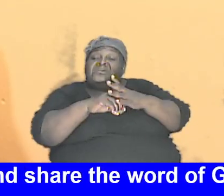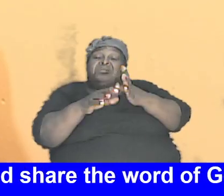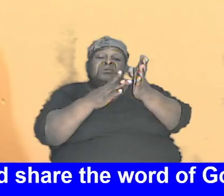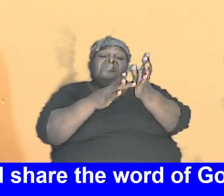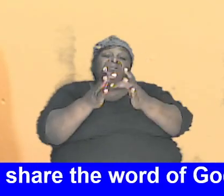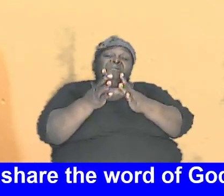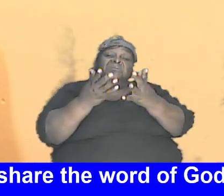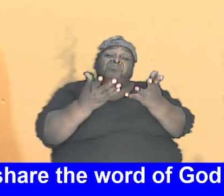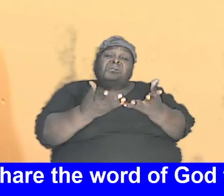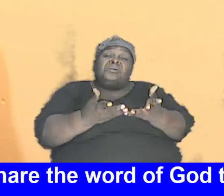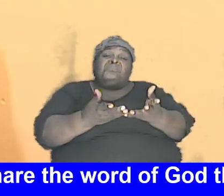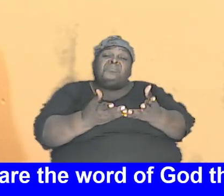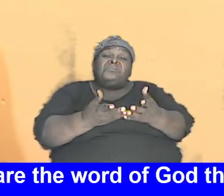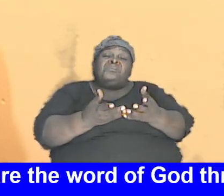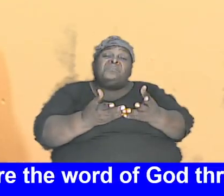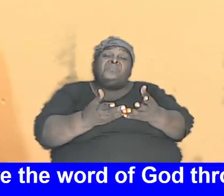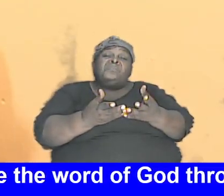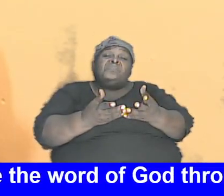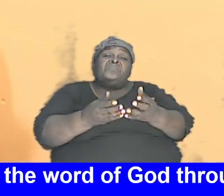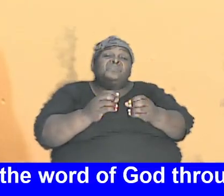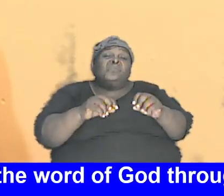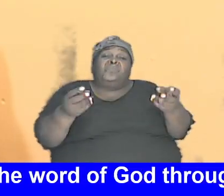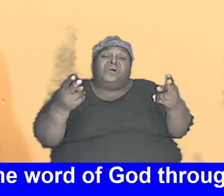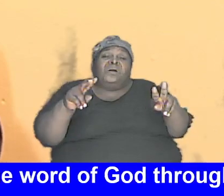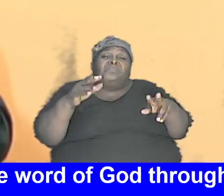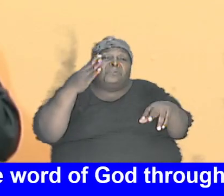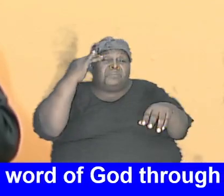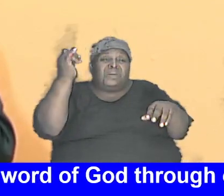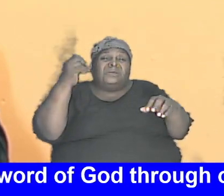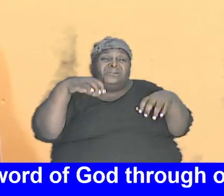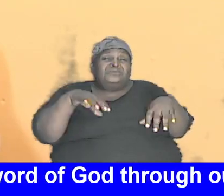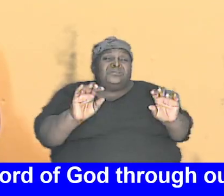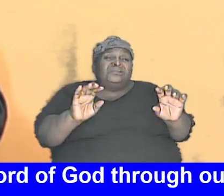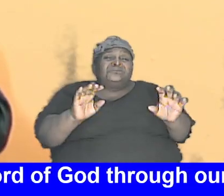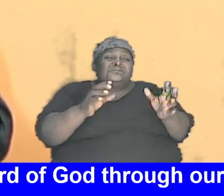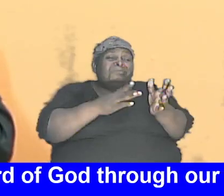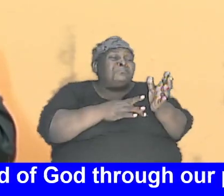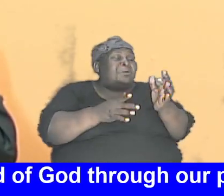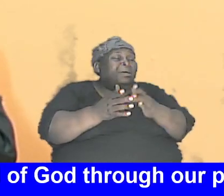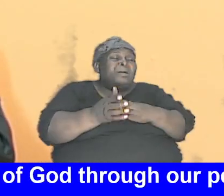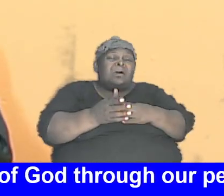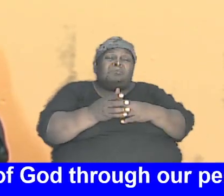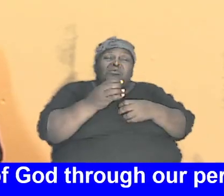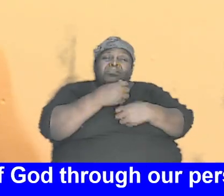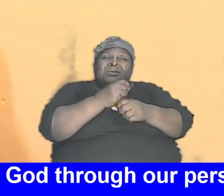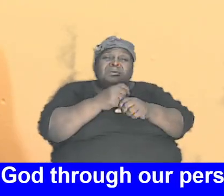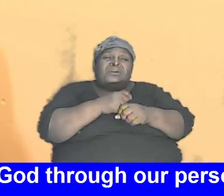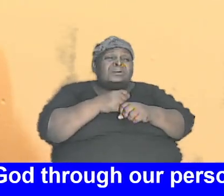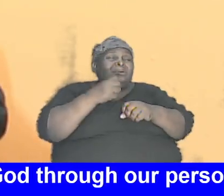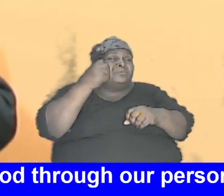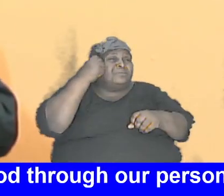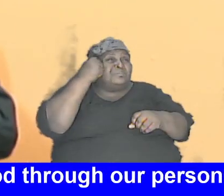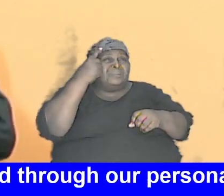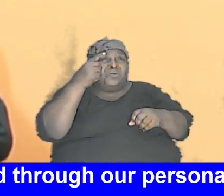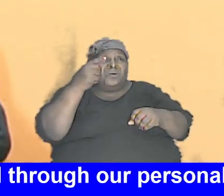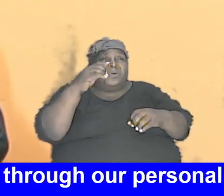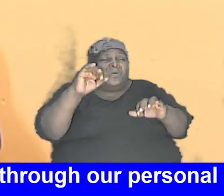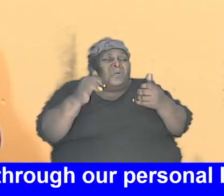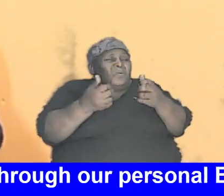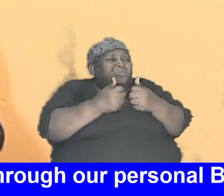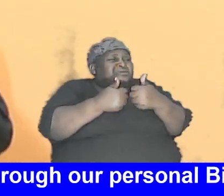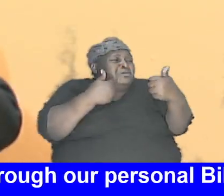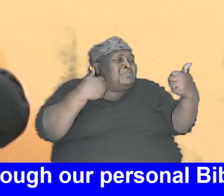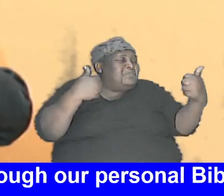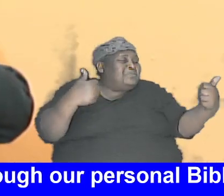no rocket signs and it did not happen by chance and the Bible makes it clear how they were split how they were